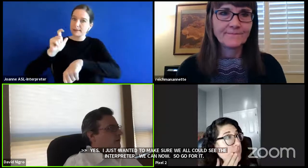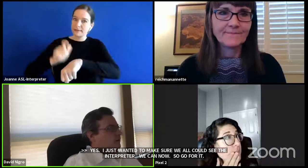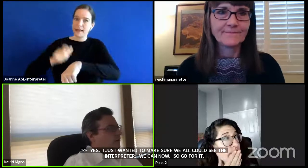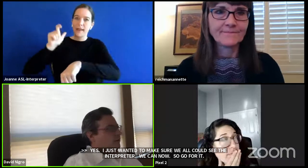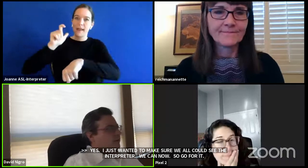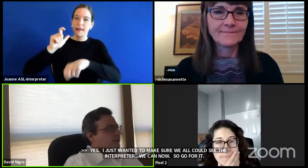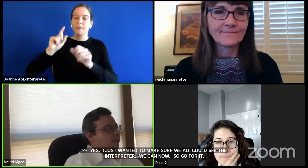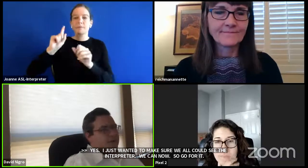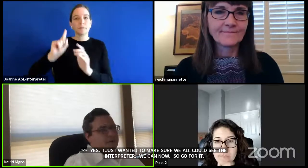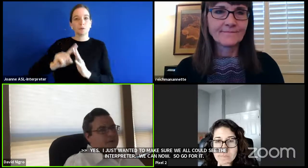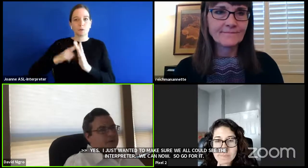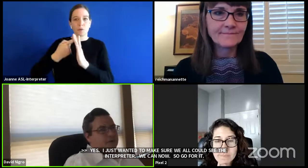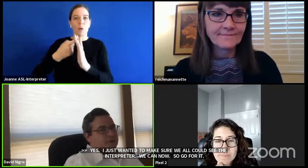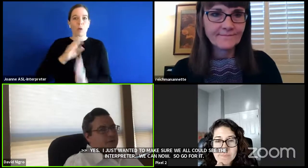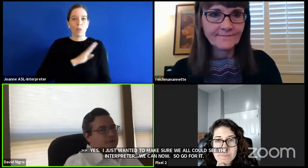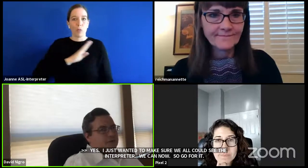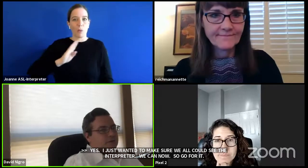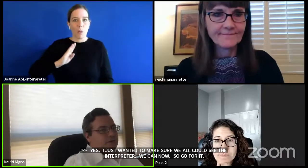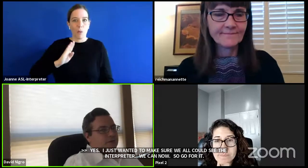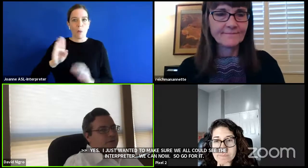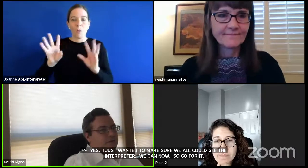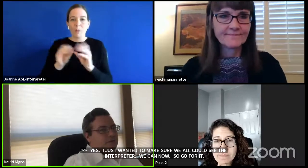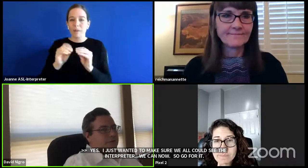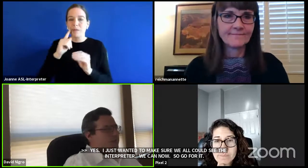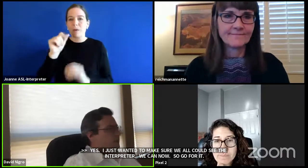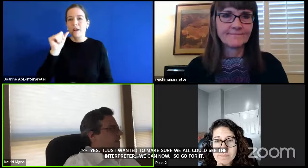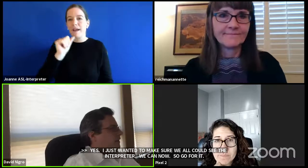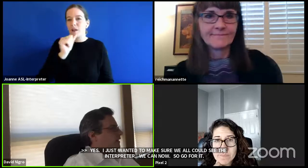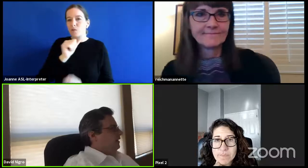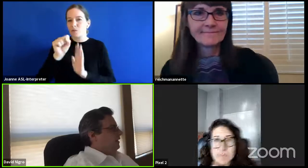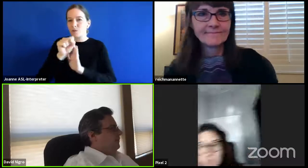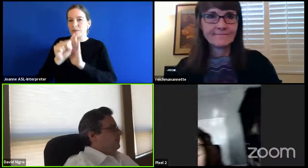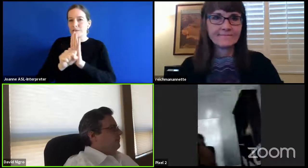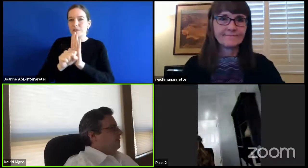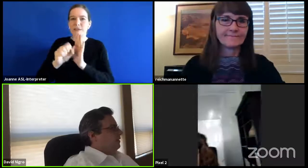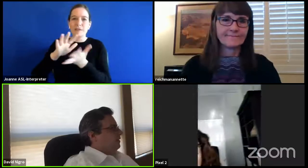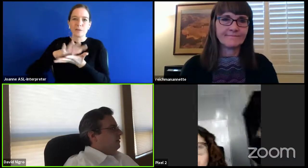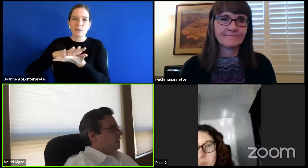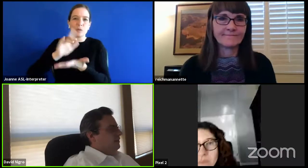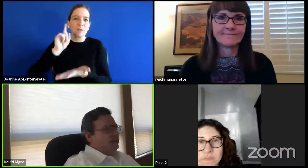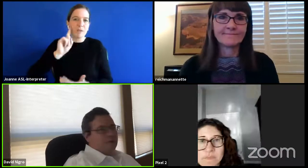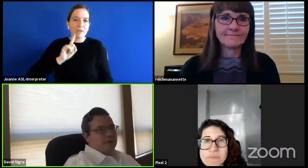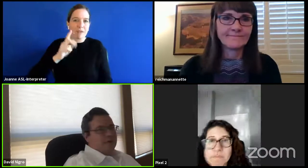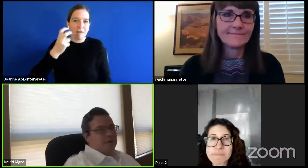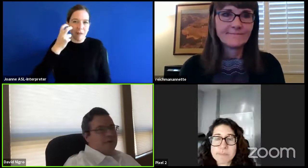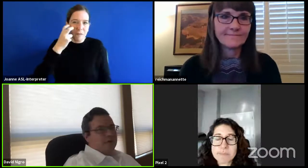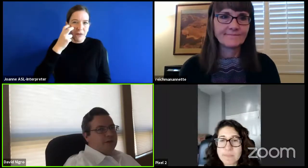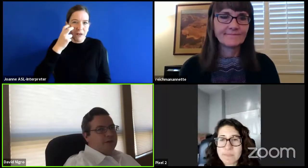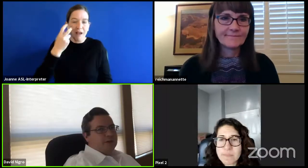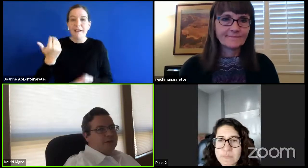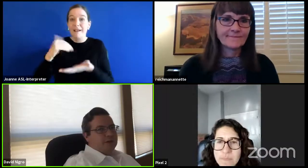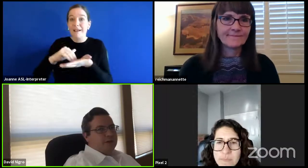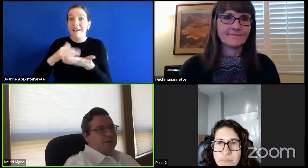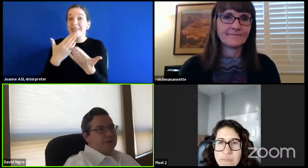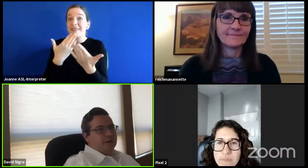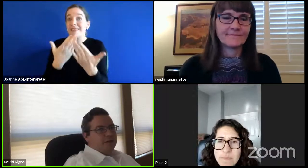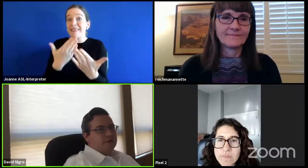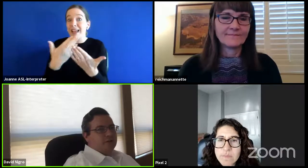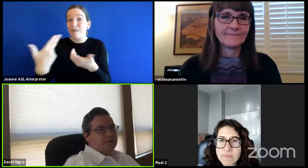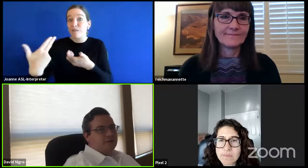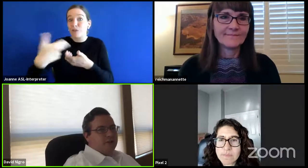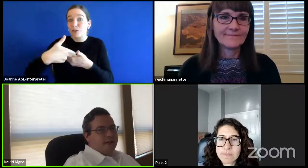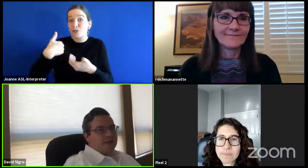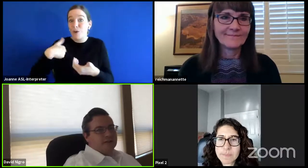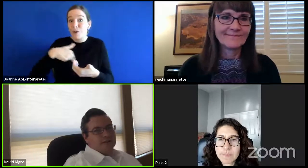the board meeting of the arizona state schools for the deaf and the blind again thank you everyone for joining us in this